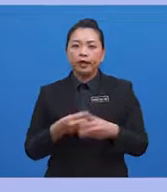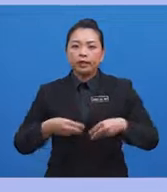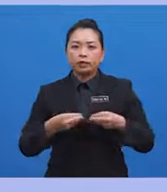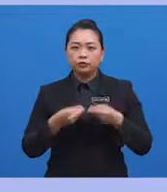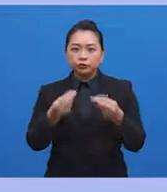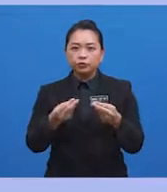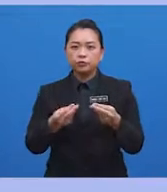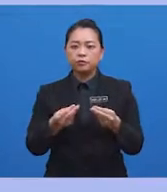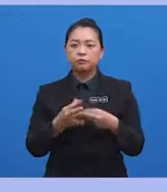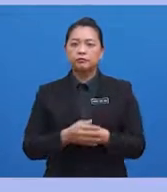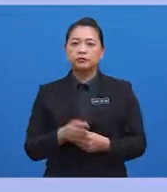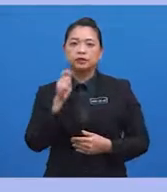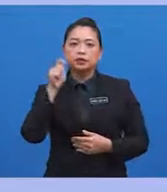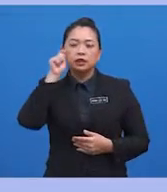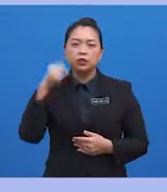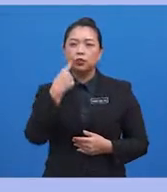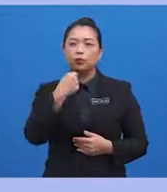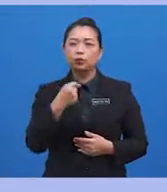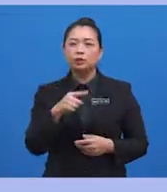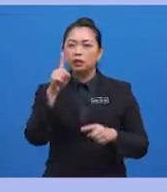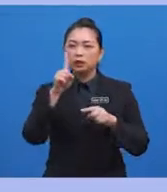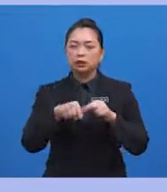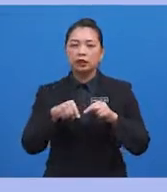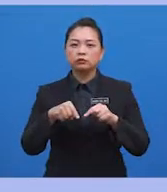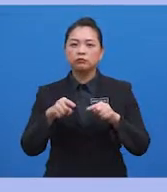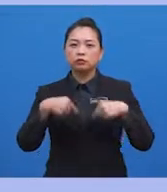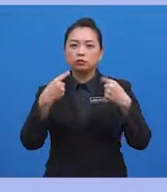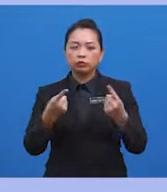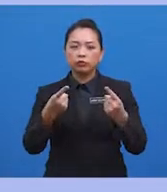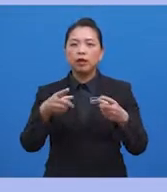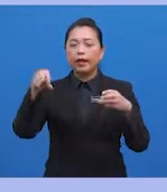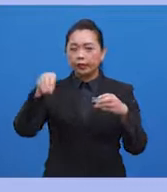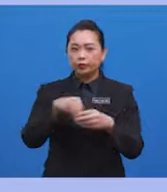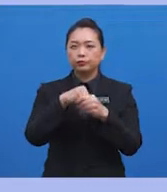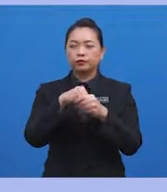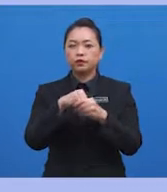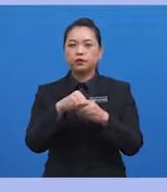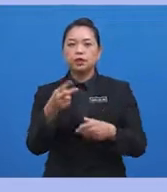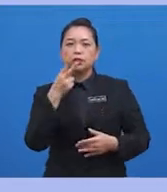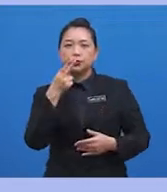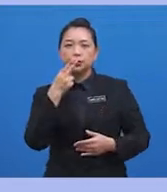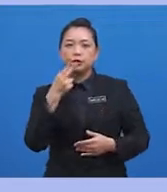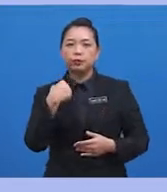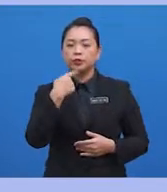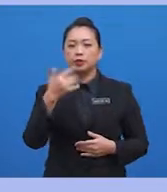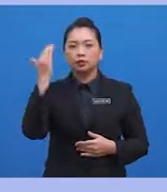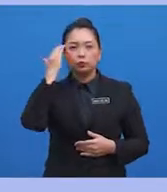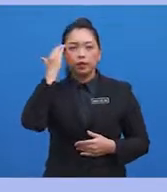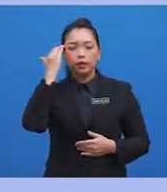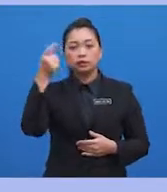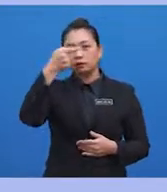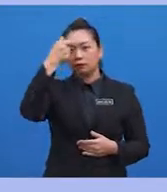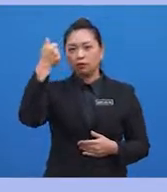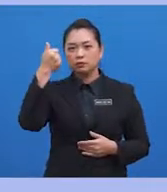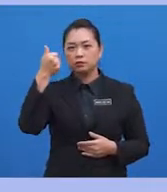preteens and teens who then go on to use other nicotine products, including cigarettes, which are known to cause disease